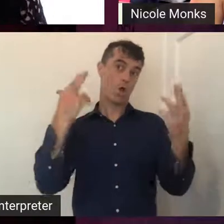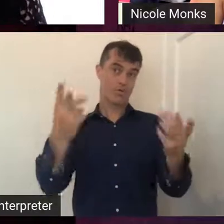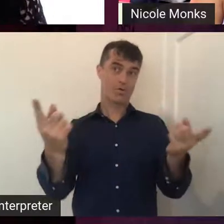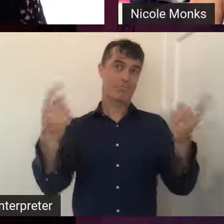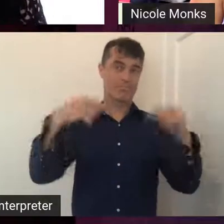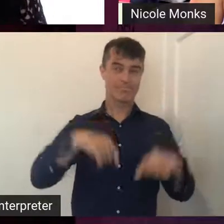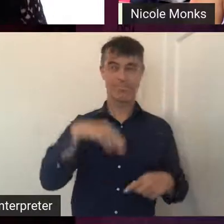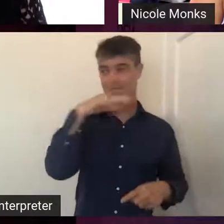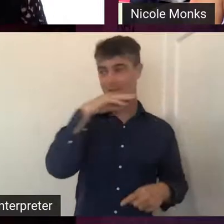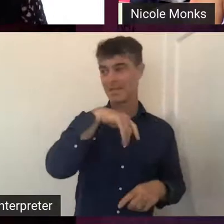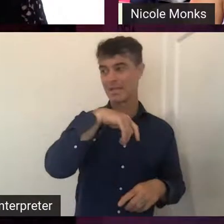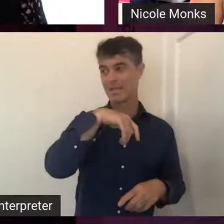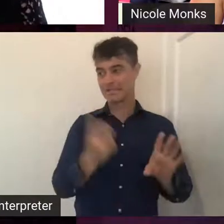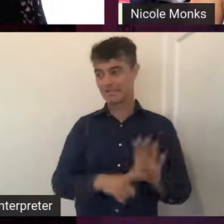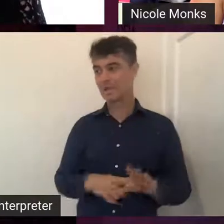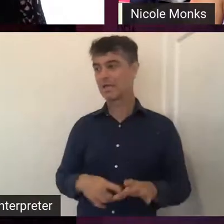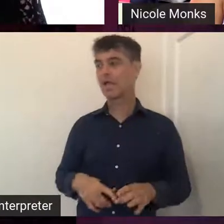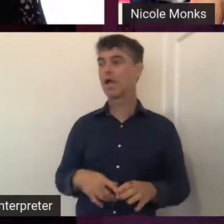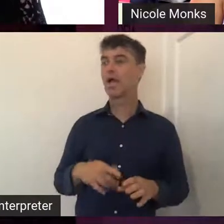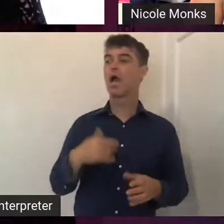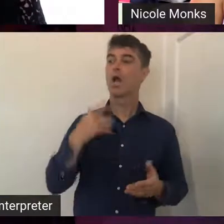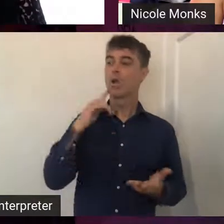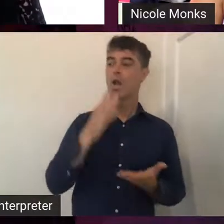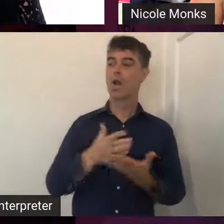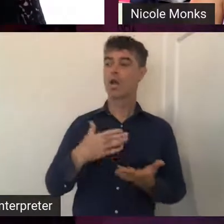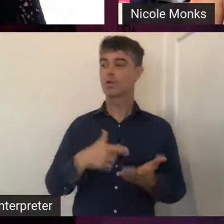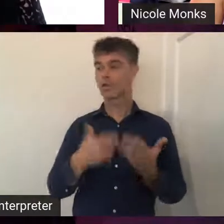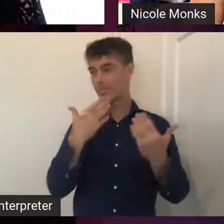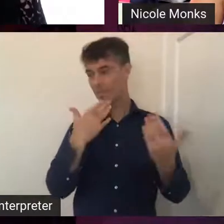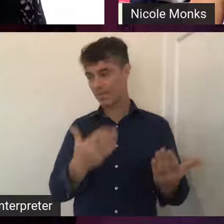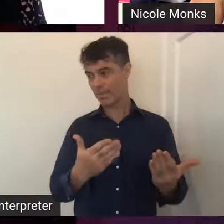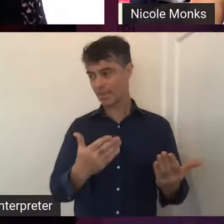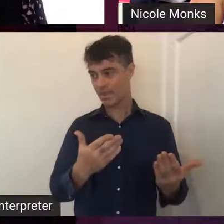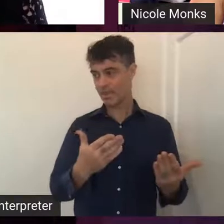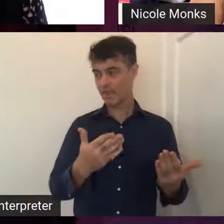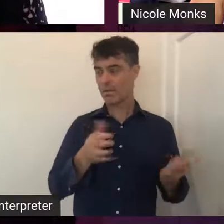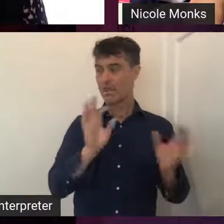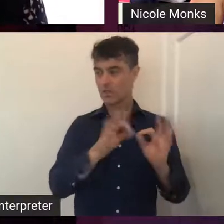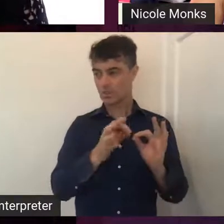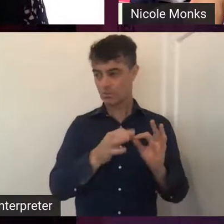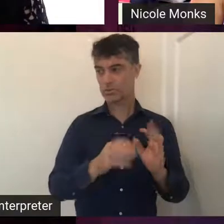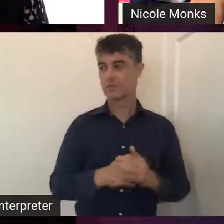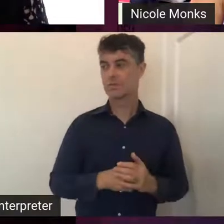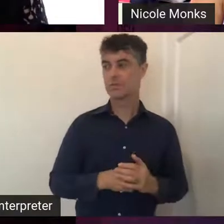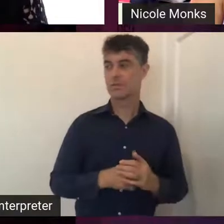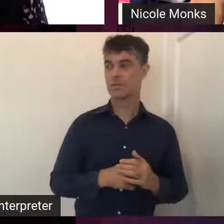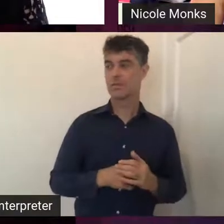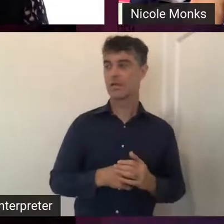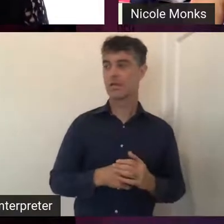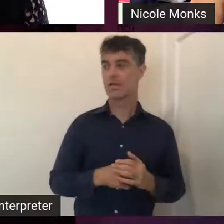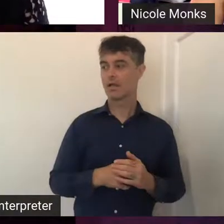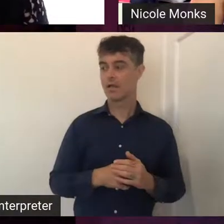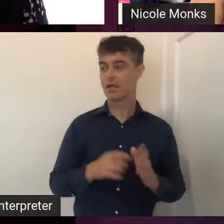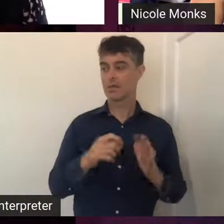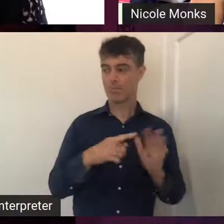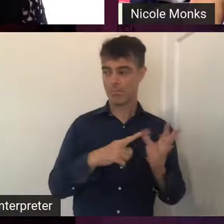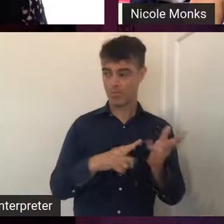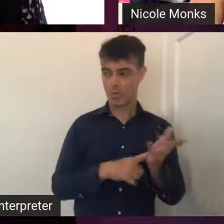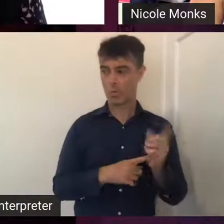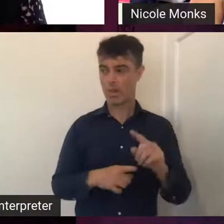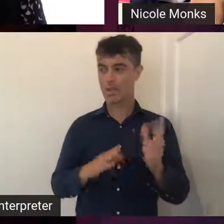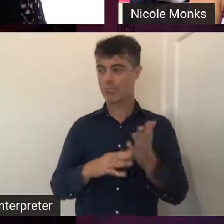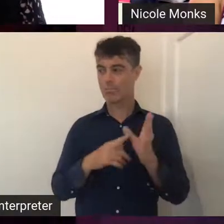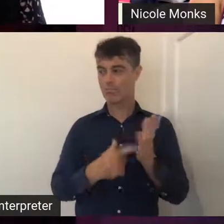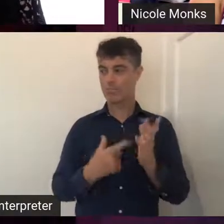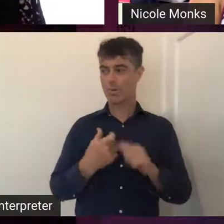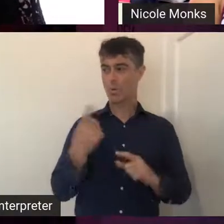you in Melbourne next year. I'd really like to thank our interpreters, Paul and Mark, who